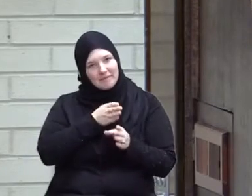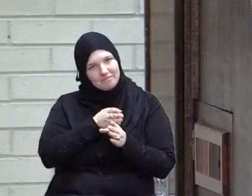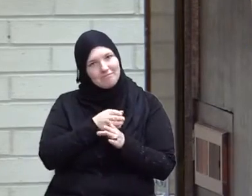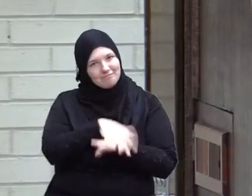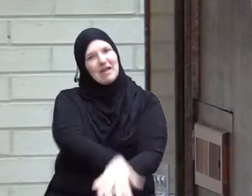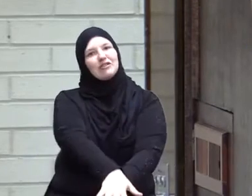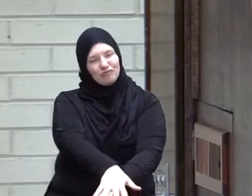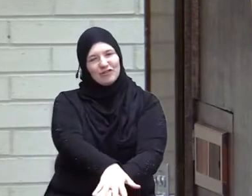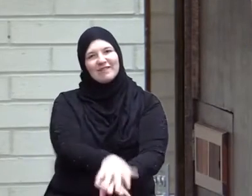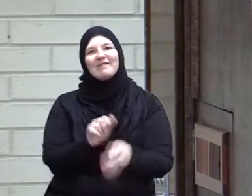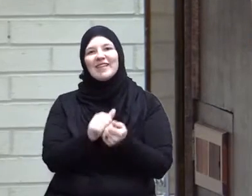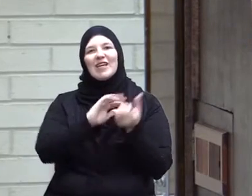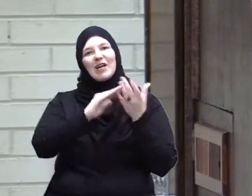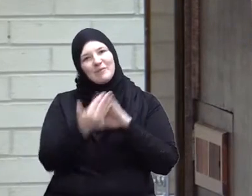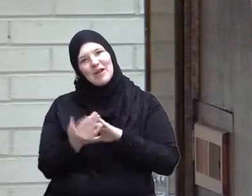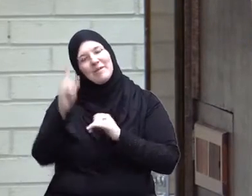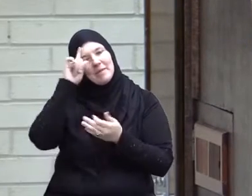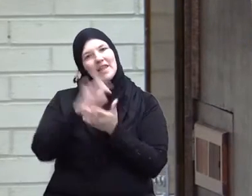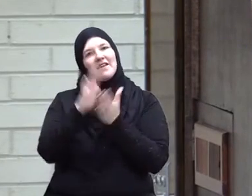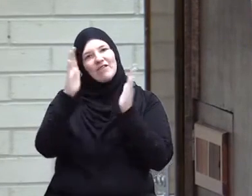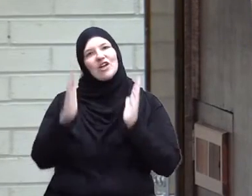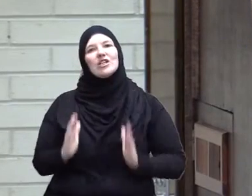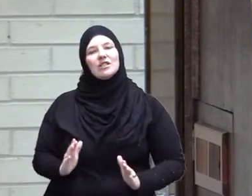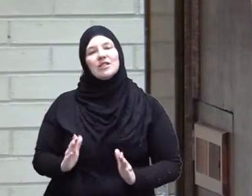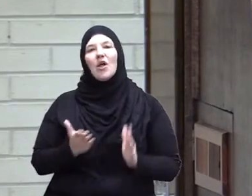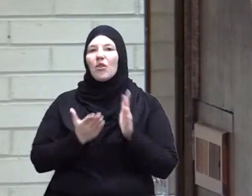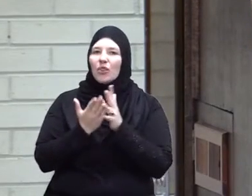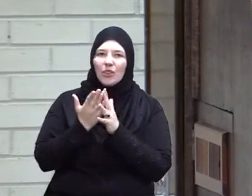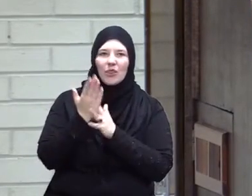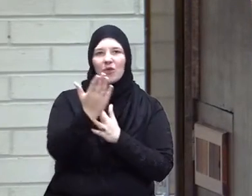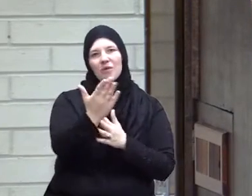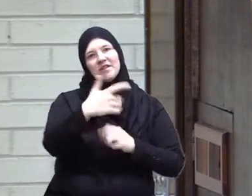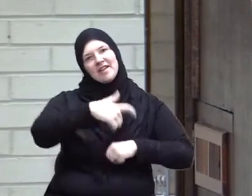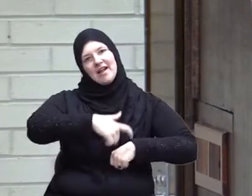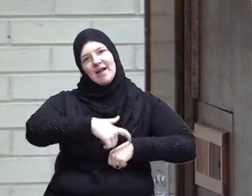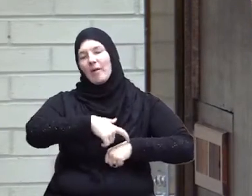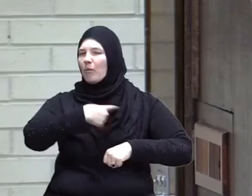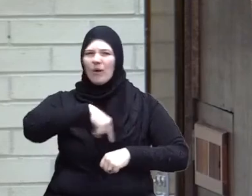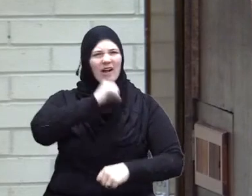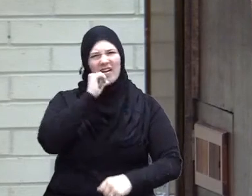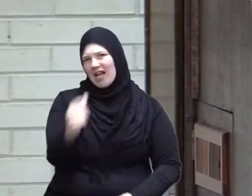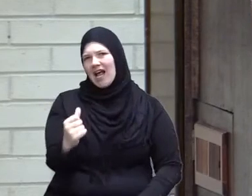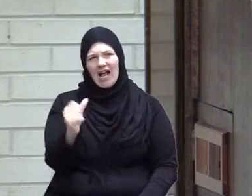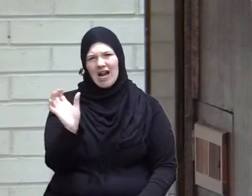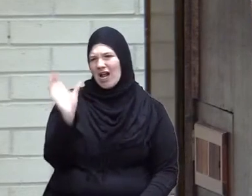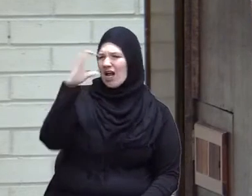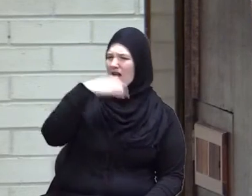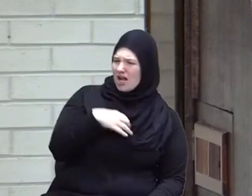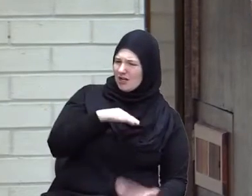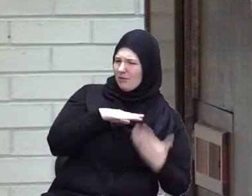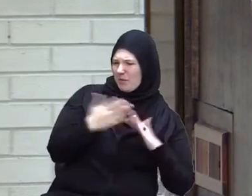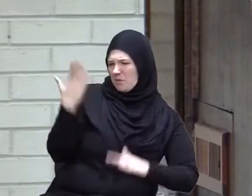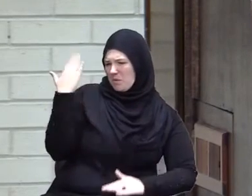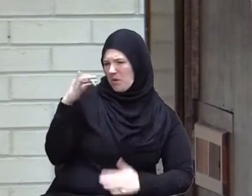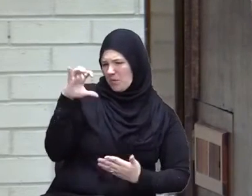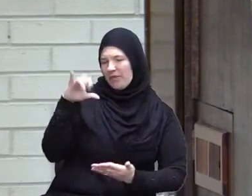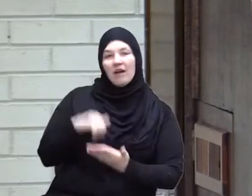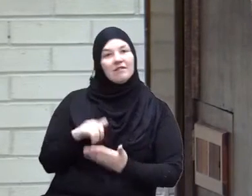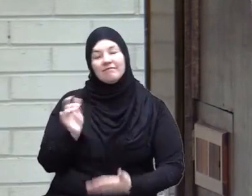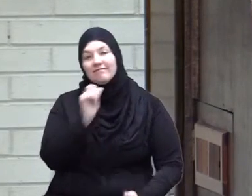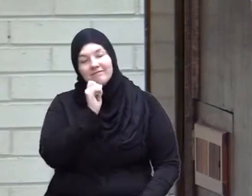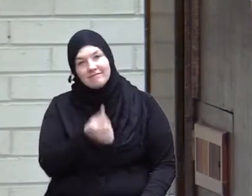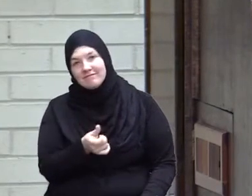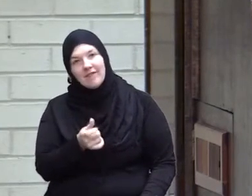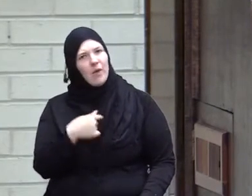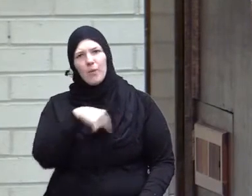in the community of believers throughout the ages we are not the odd community and we are not